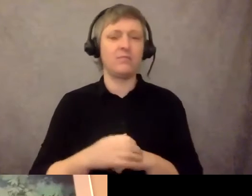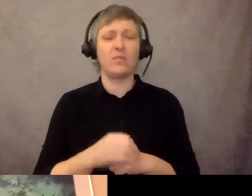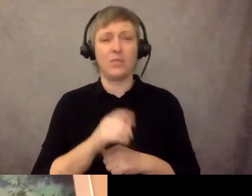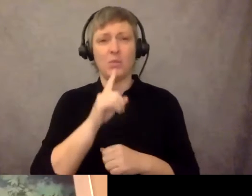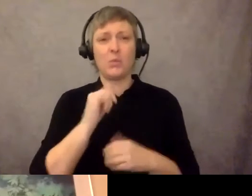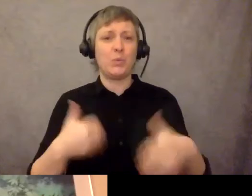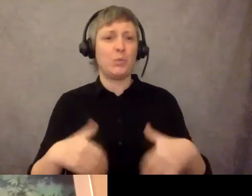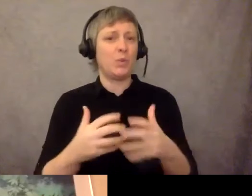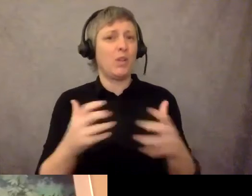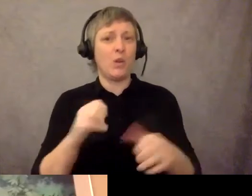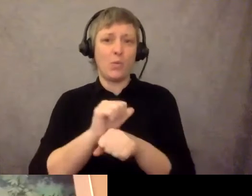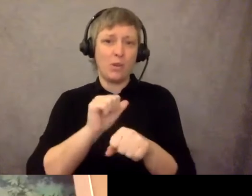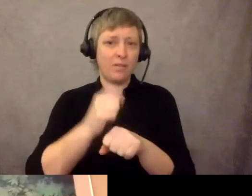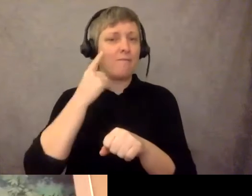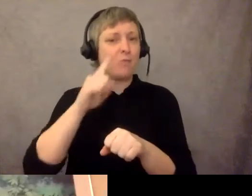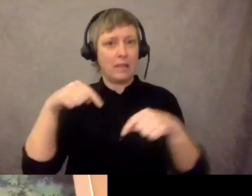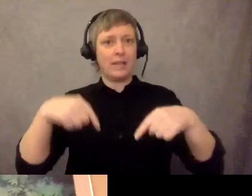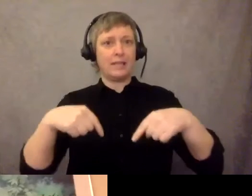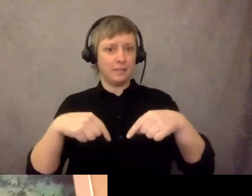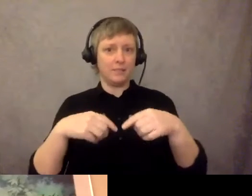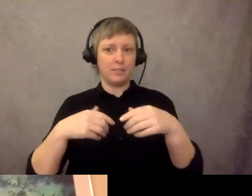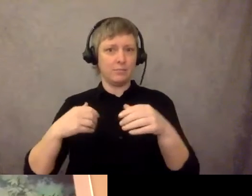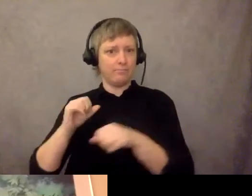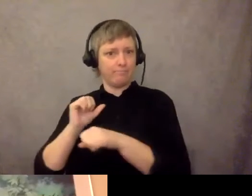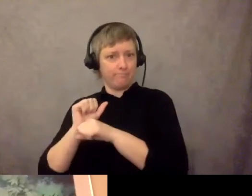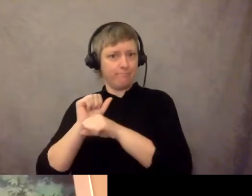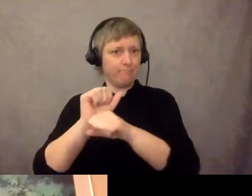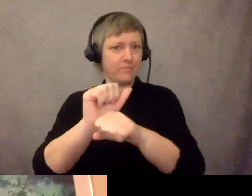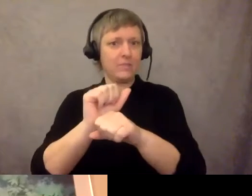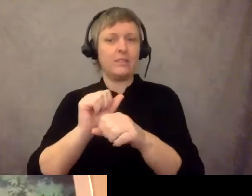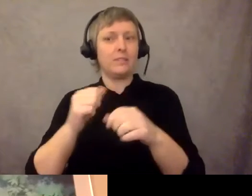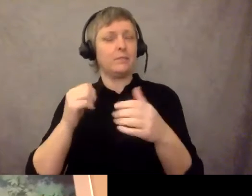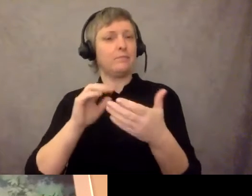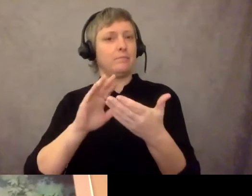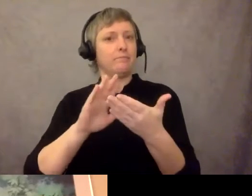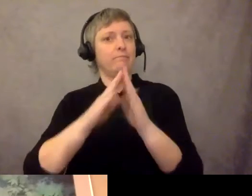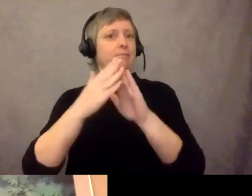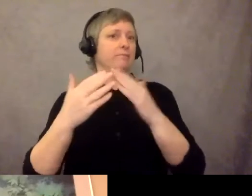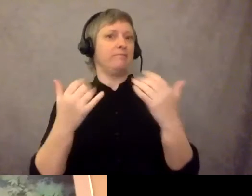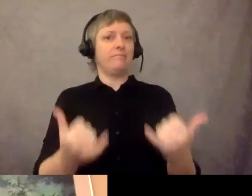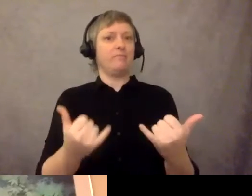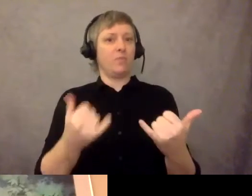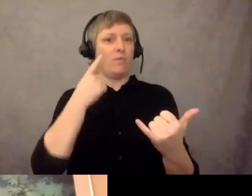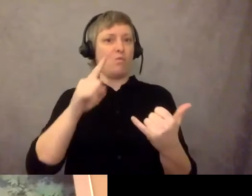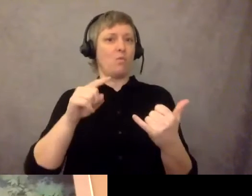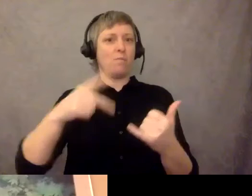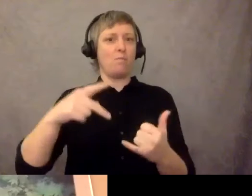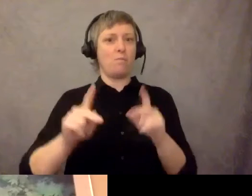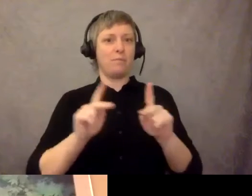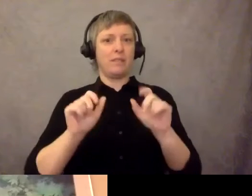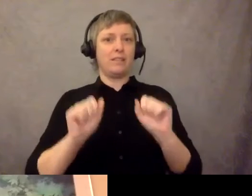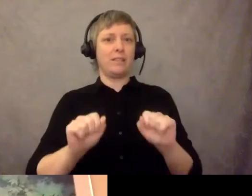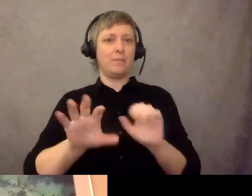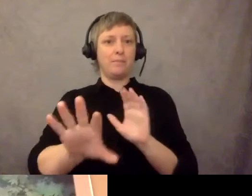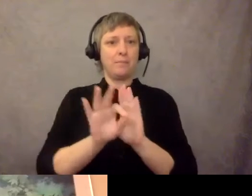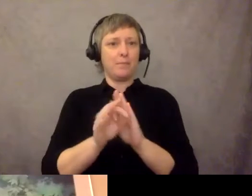to give Portlanders an opportunity to choose a different form of government. And so we'll await those final